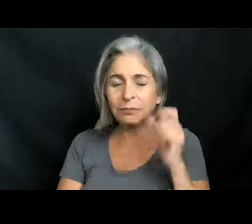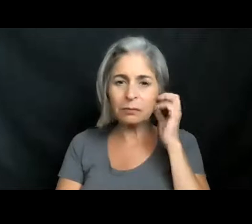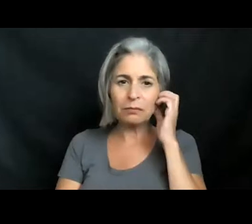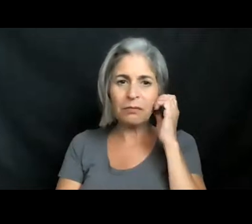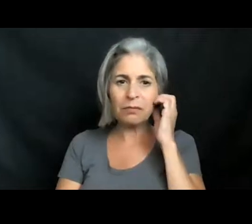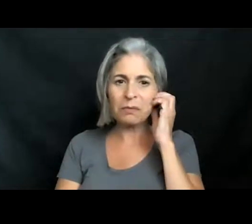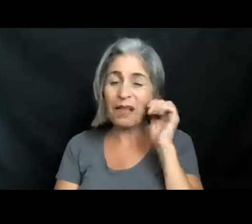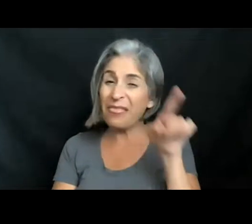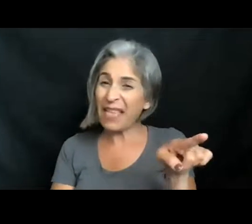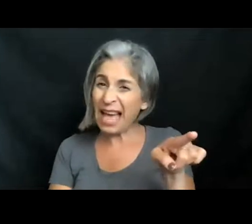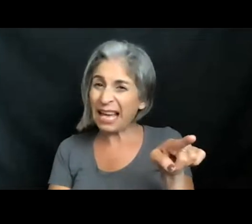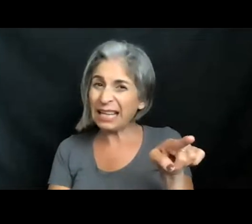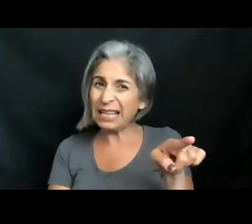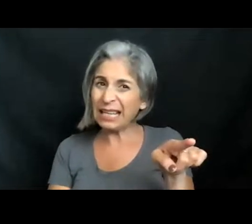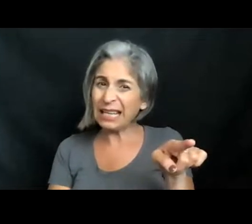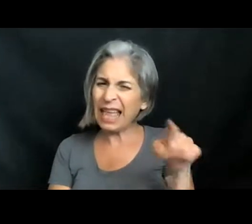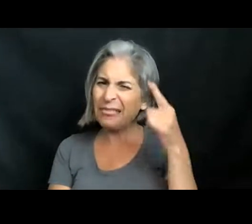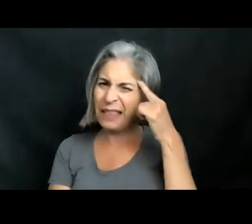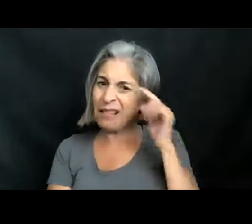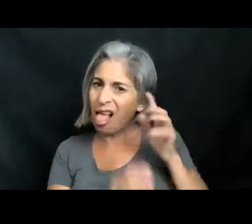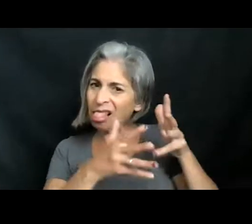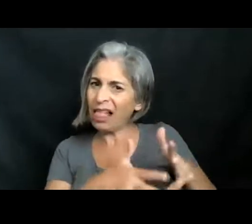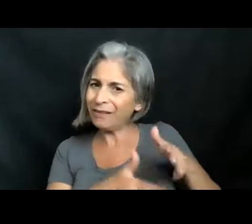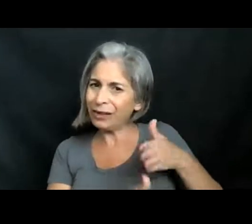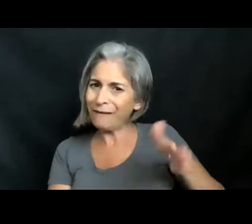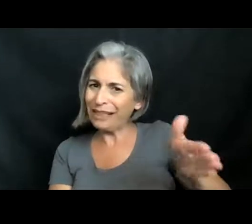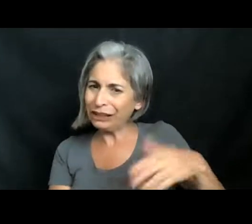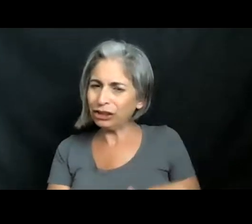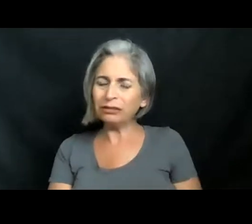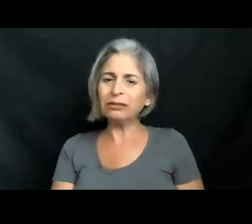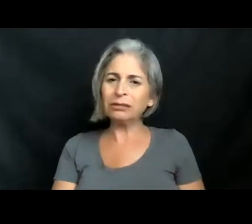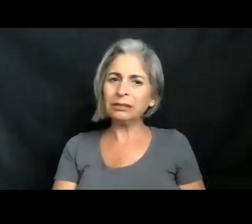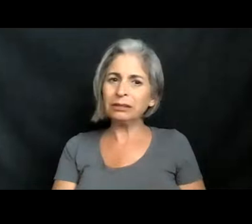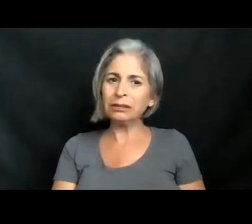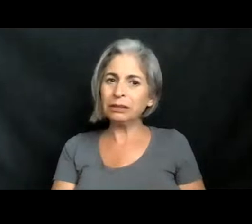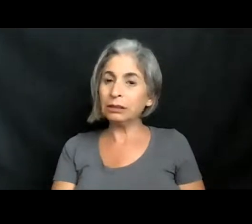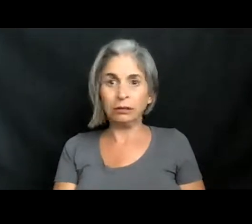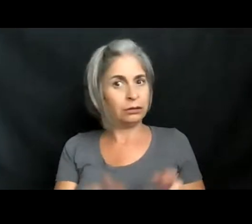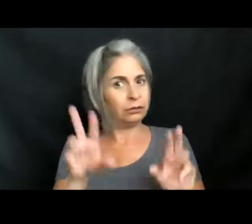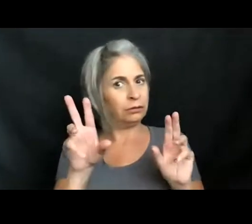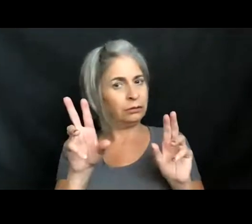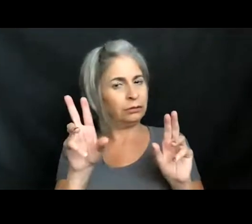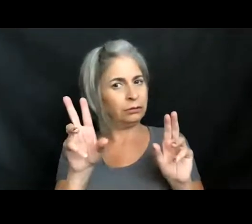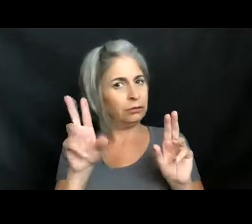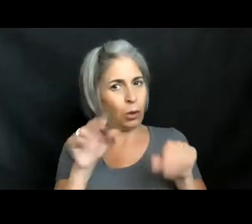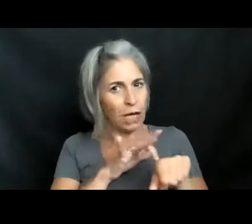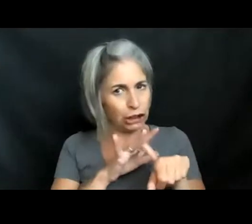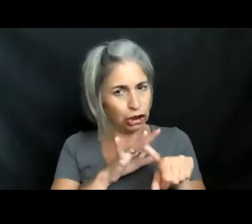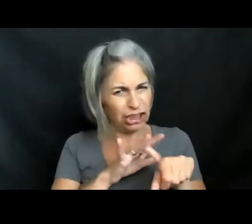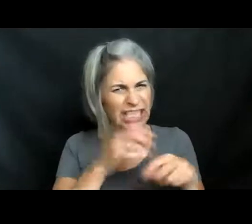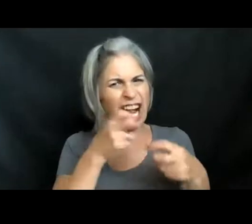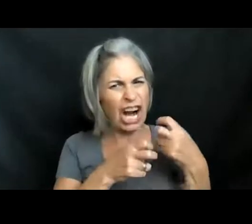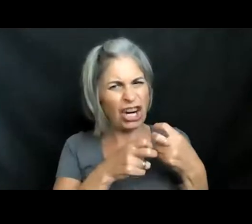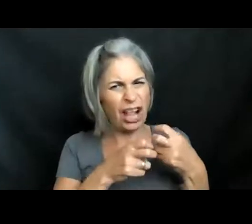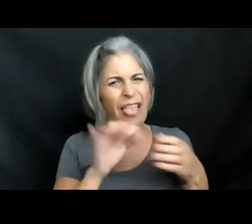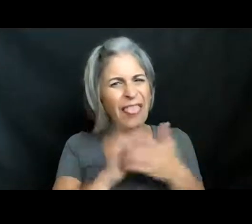This, I believe, is the remnants of a fish. So it's unfortunate that you guys can't touch it. does feel quite hard. And that's why I believe it's a